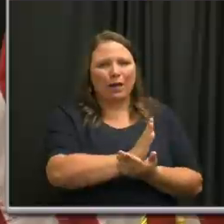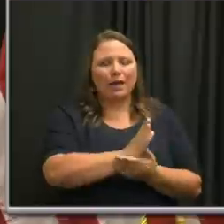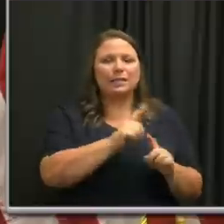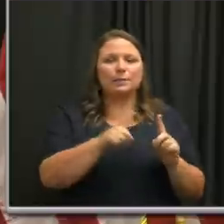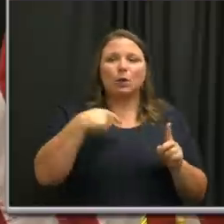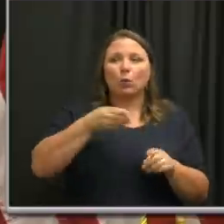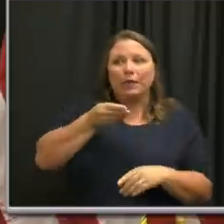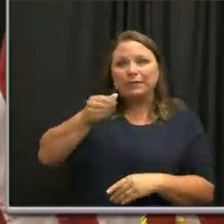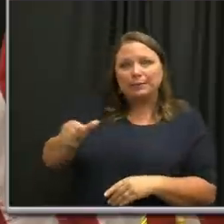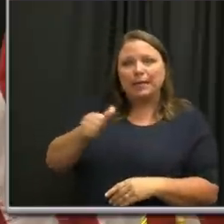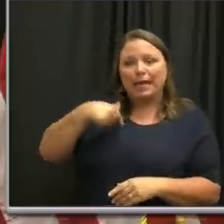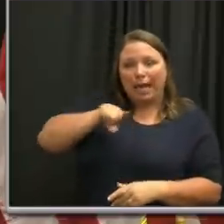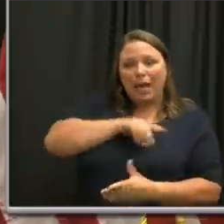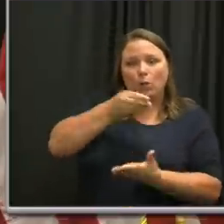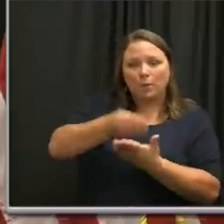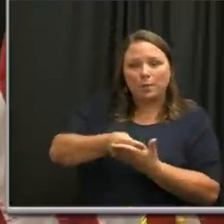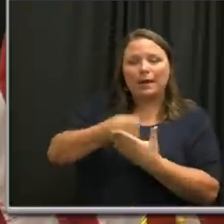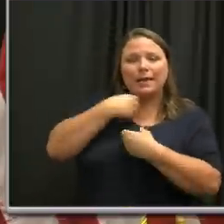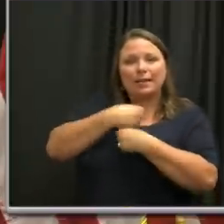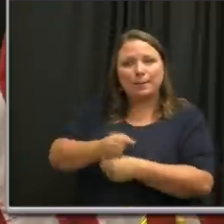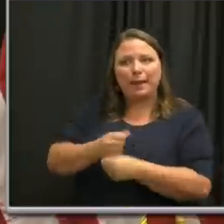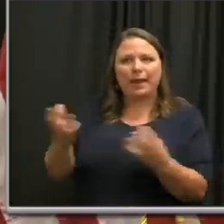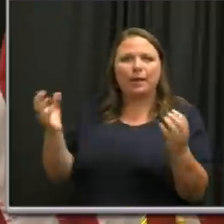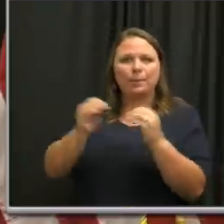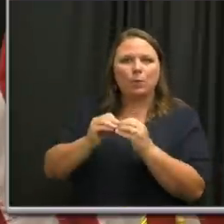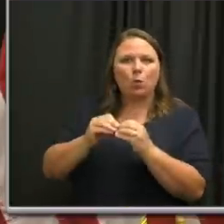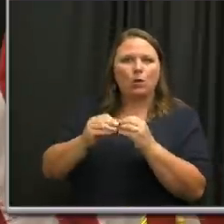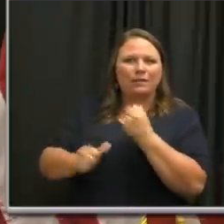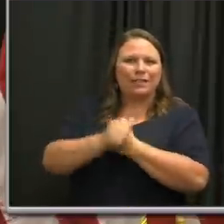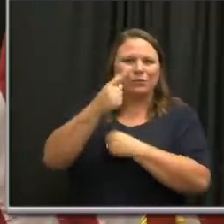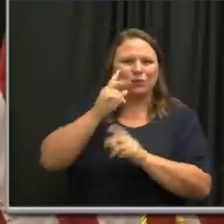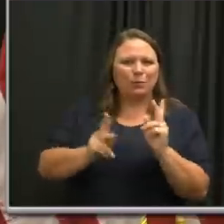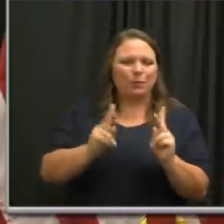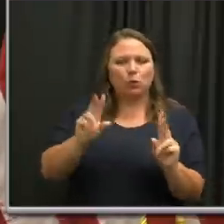are we spending Metro money to create an inadvertent public health risk?